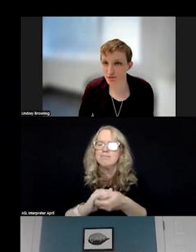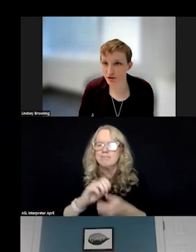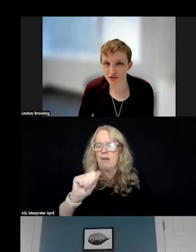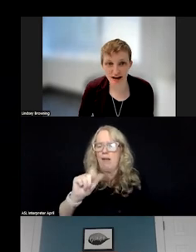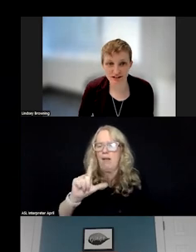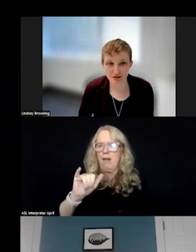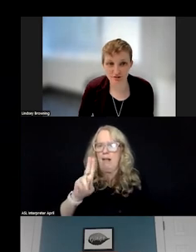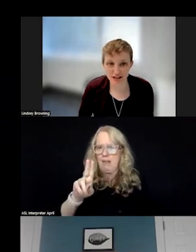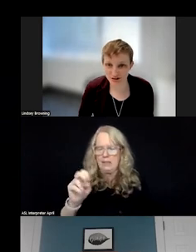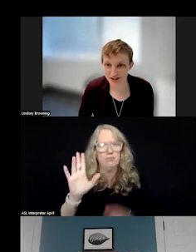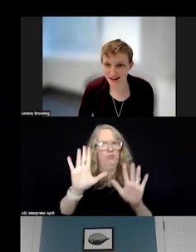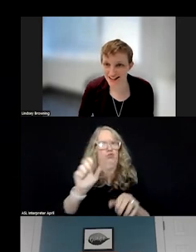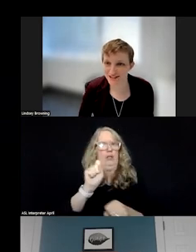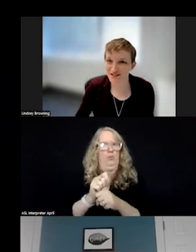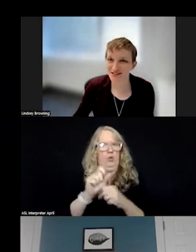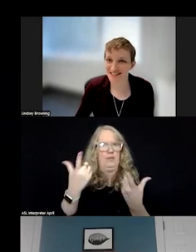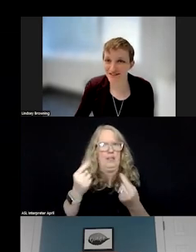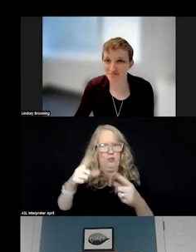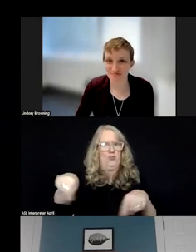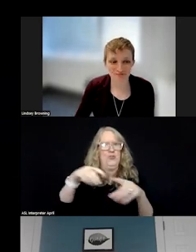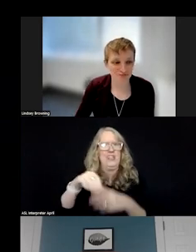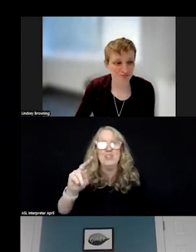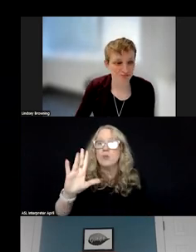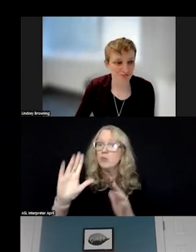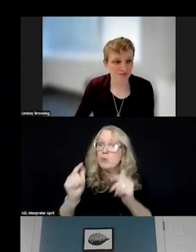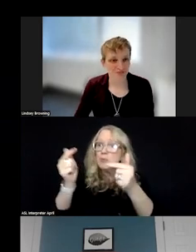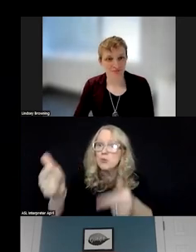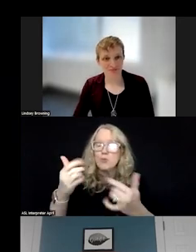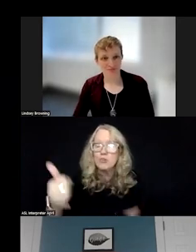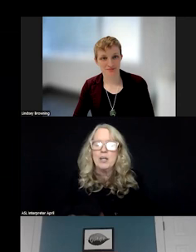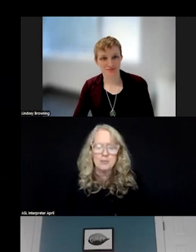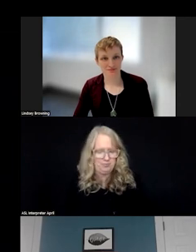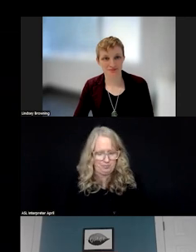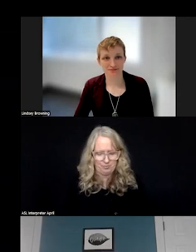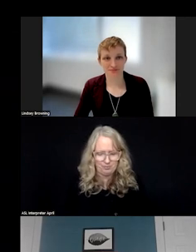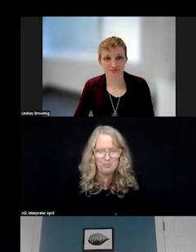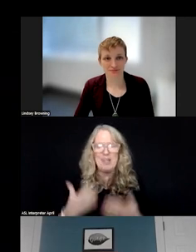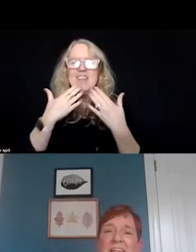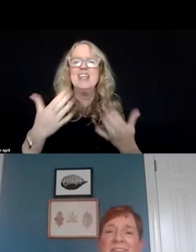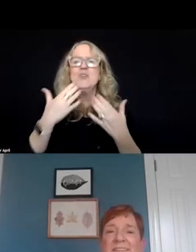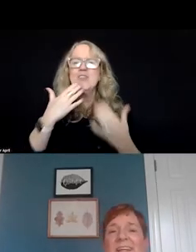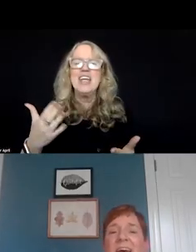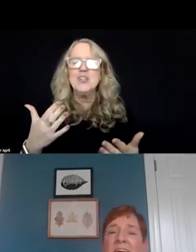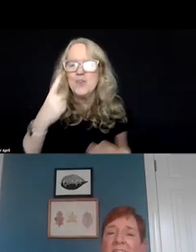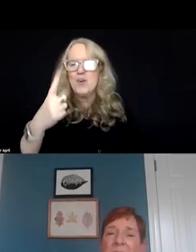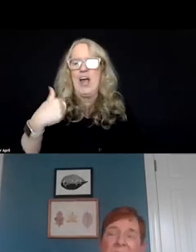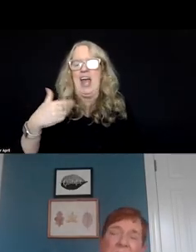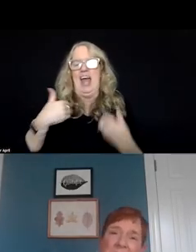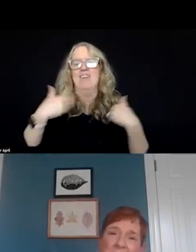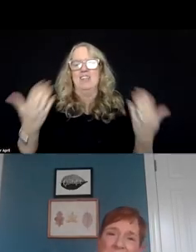hear about the great work you guys are doing in North Carolina. So, I'll turn it to you. All right. Thank you. Thanks for having us.